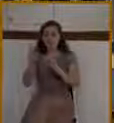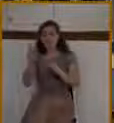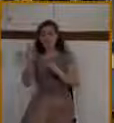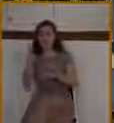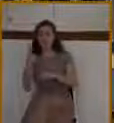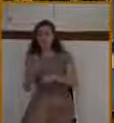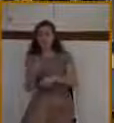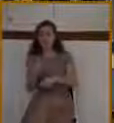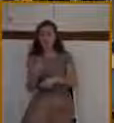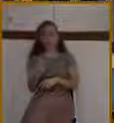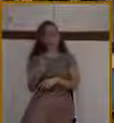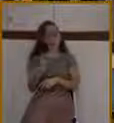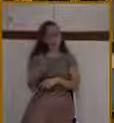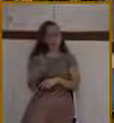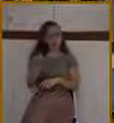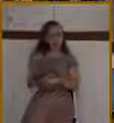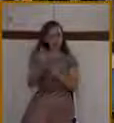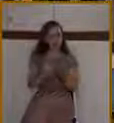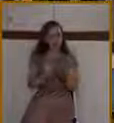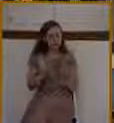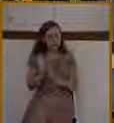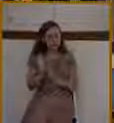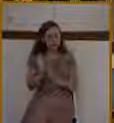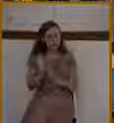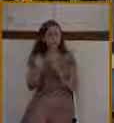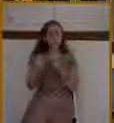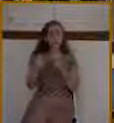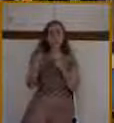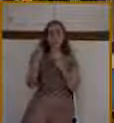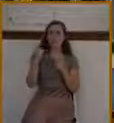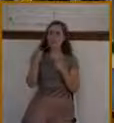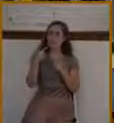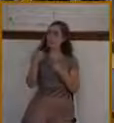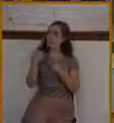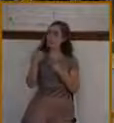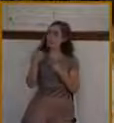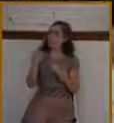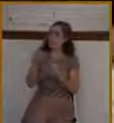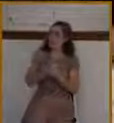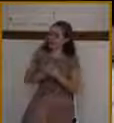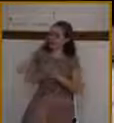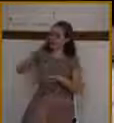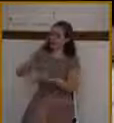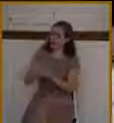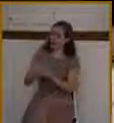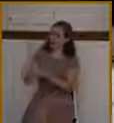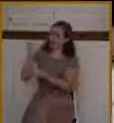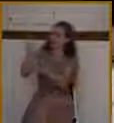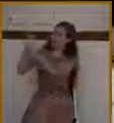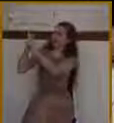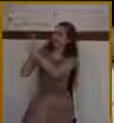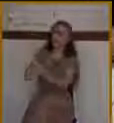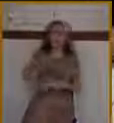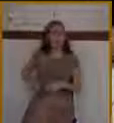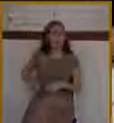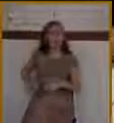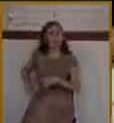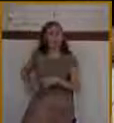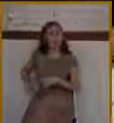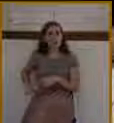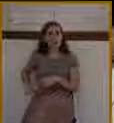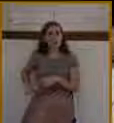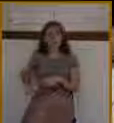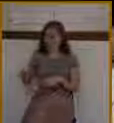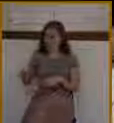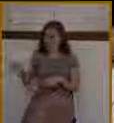well, this is Jesus. And the people on the inside saying, who is this king of glory? It's the Lord. There's a sense in which they were both